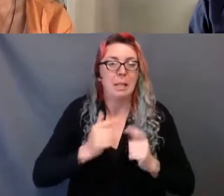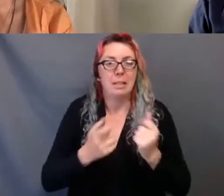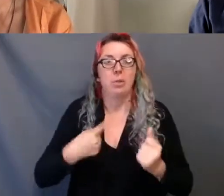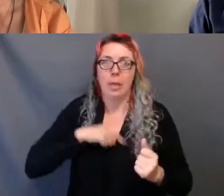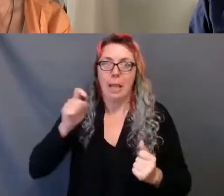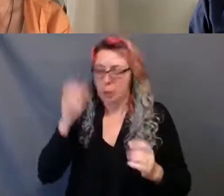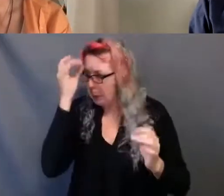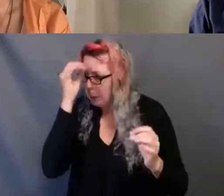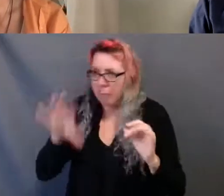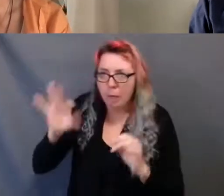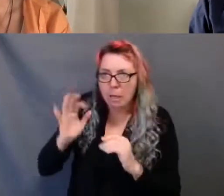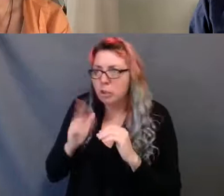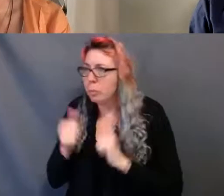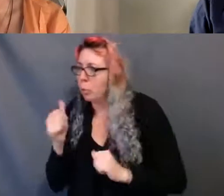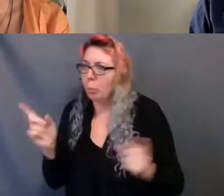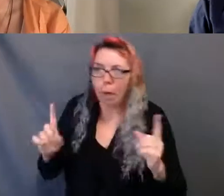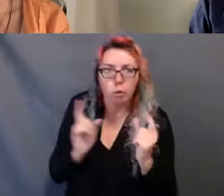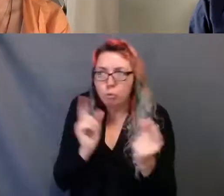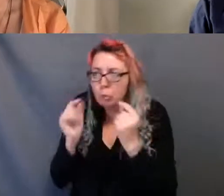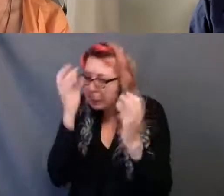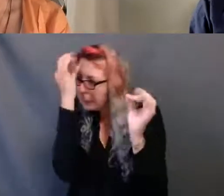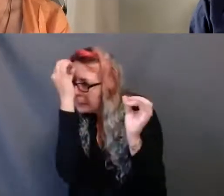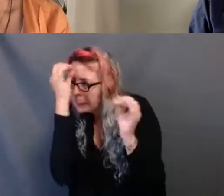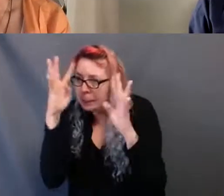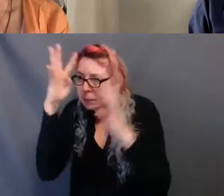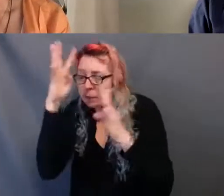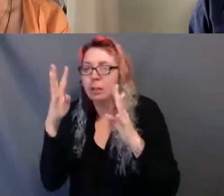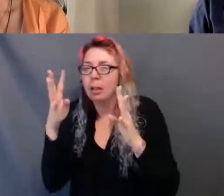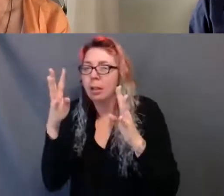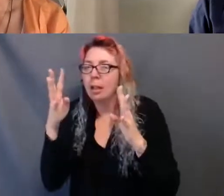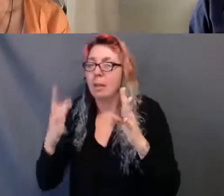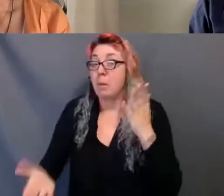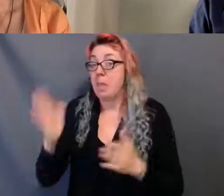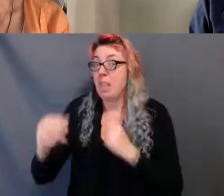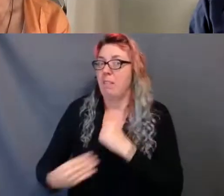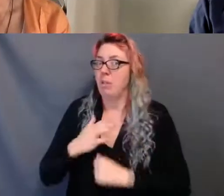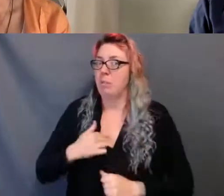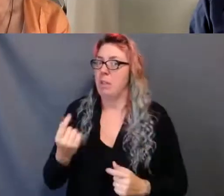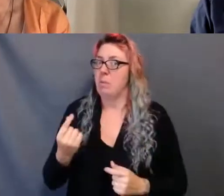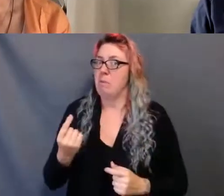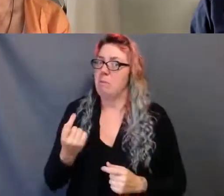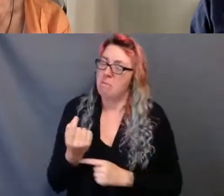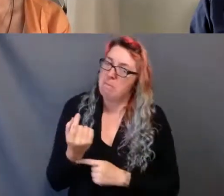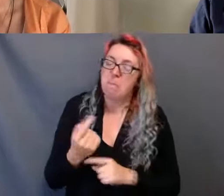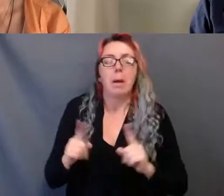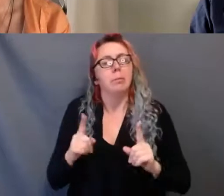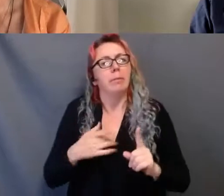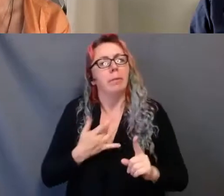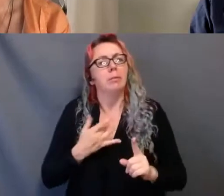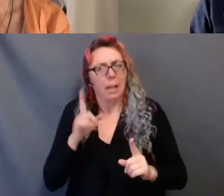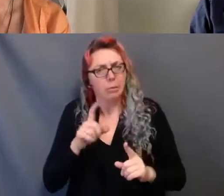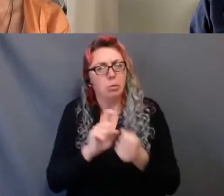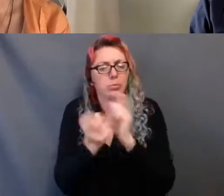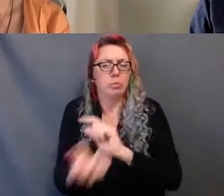become innovative with navigating the pandemic with Zoom readings and videos, the return to the stage should be accompanied by a return